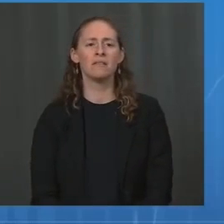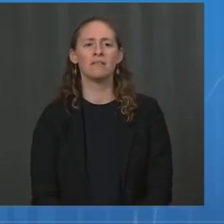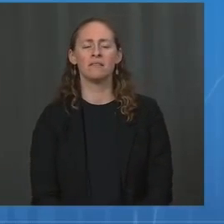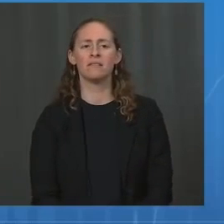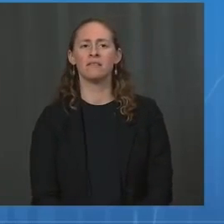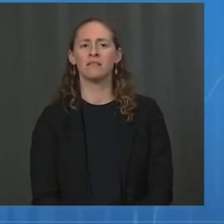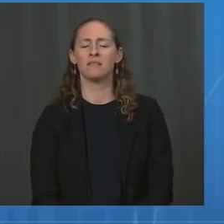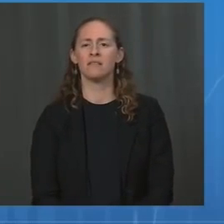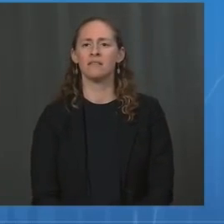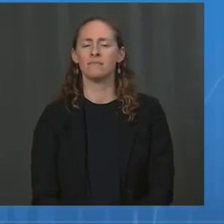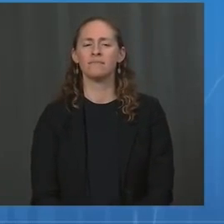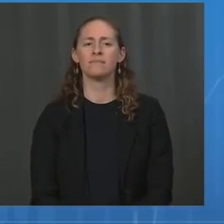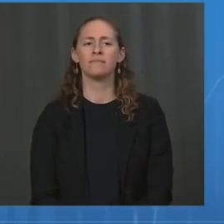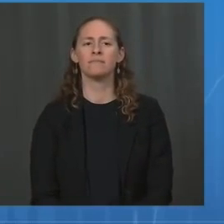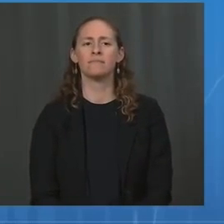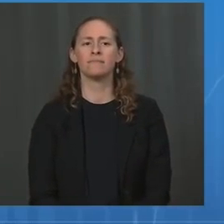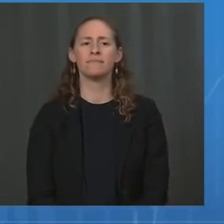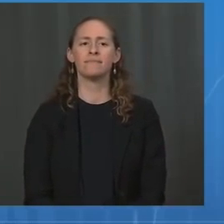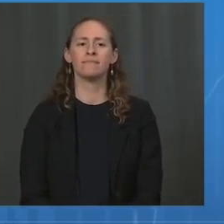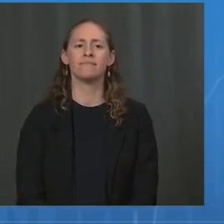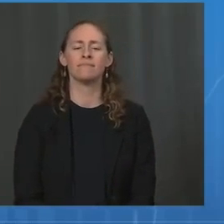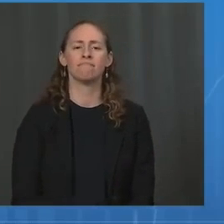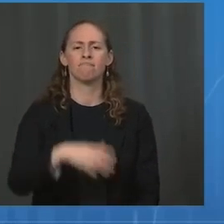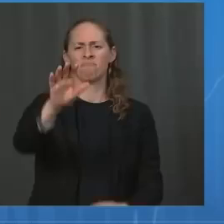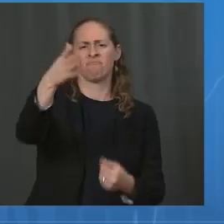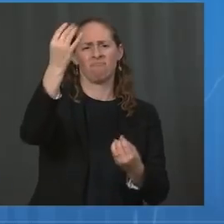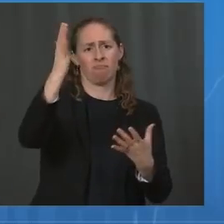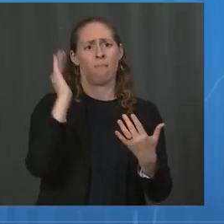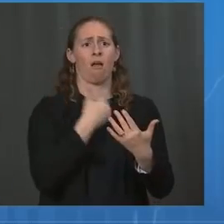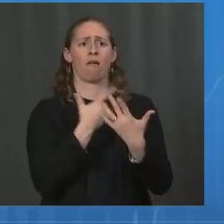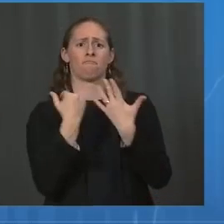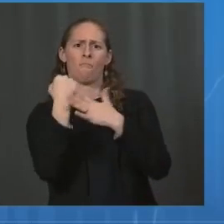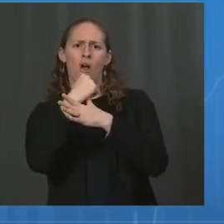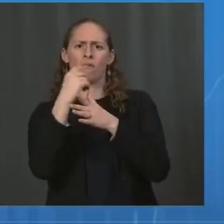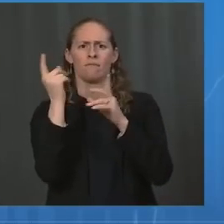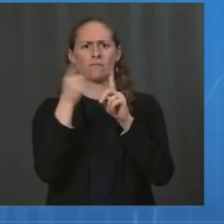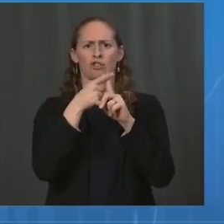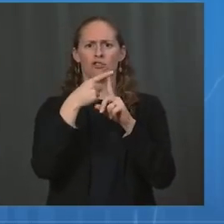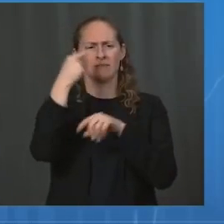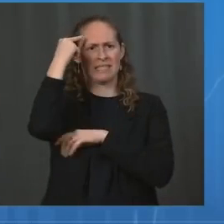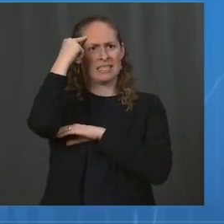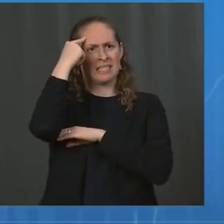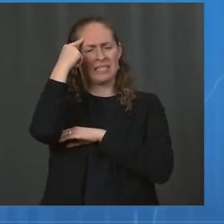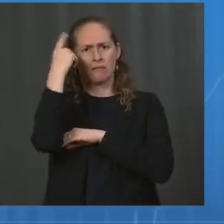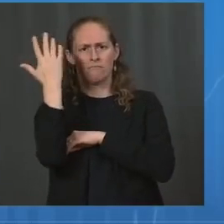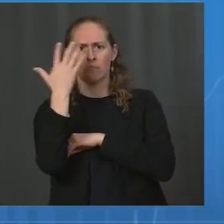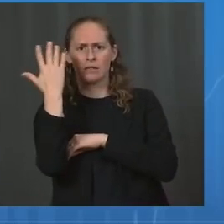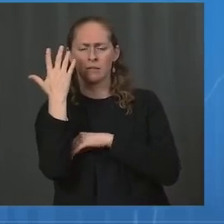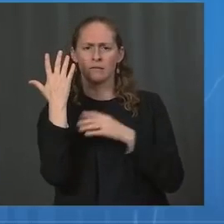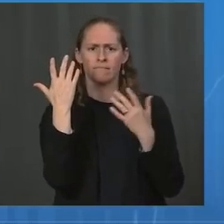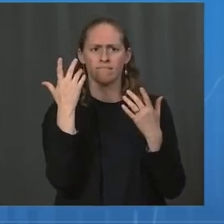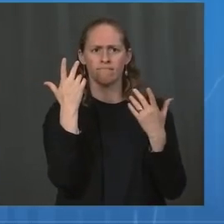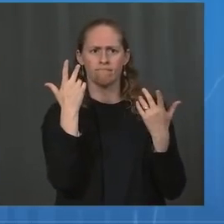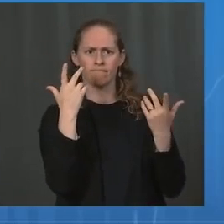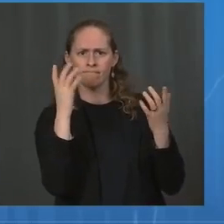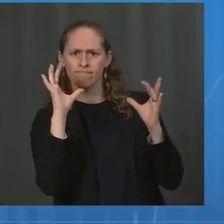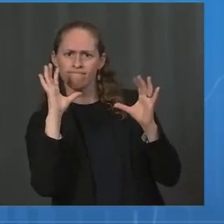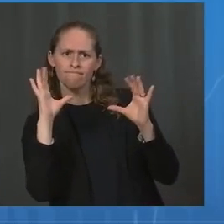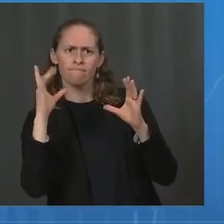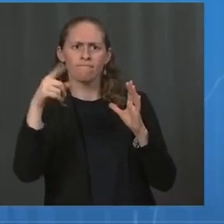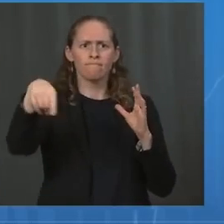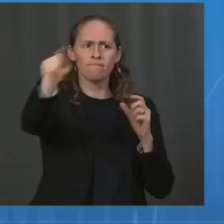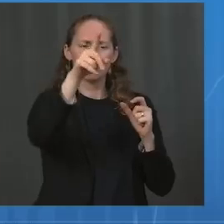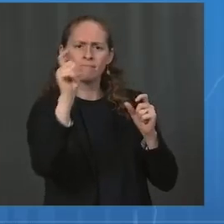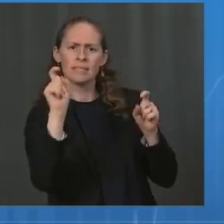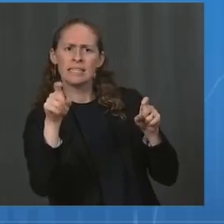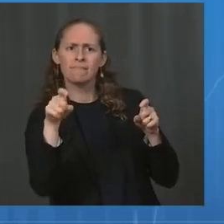those who have suffered losses and are in danger from the hurricanes. Our thoughts go out to them. I know our operations team is working